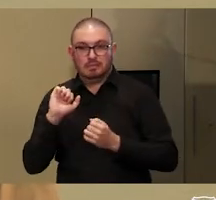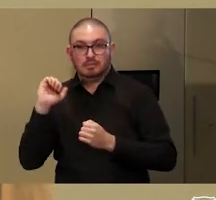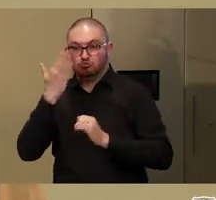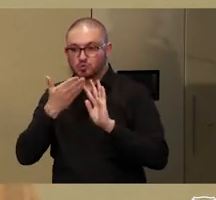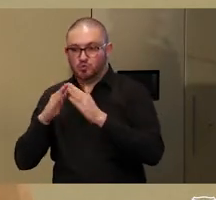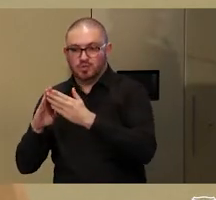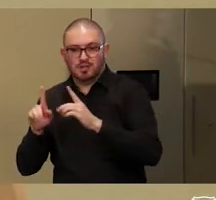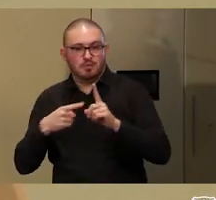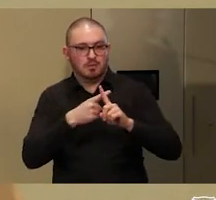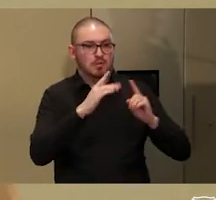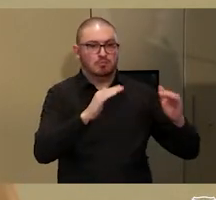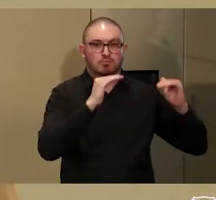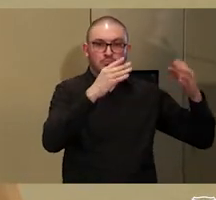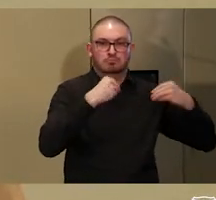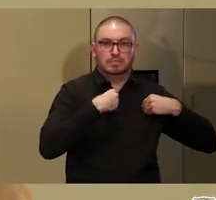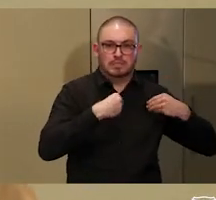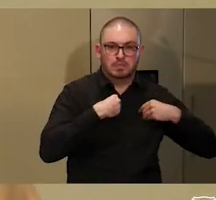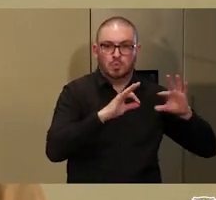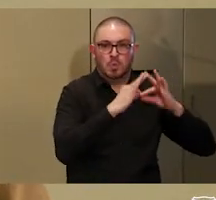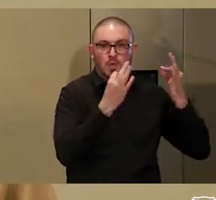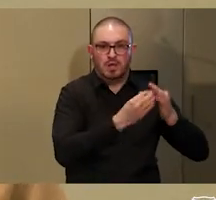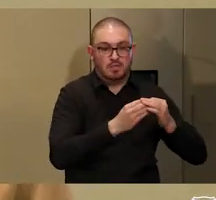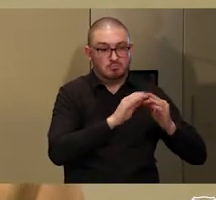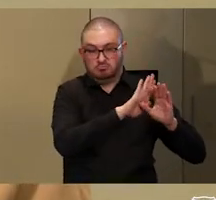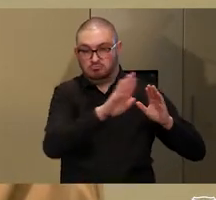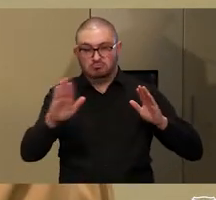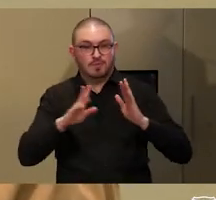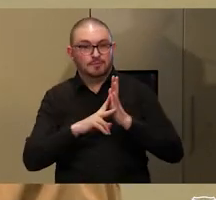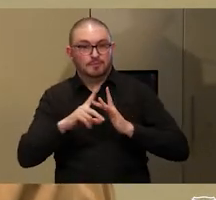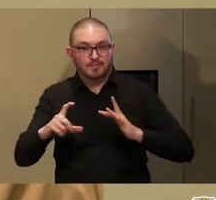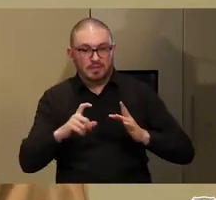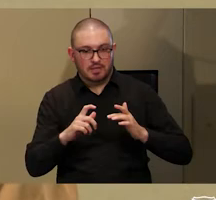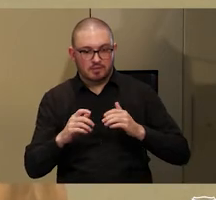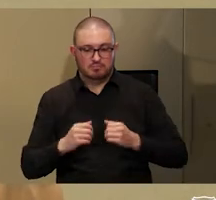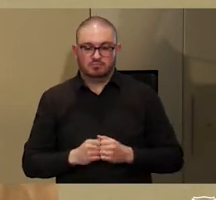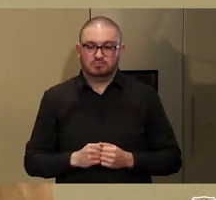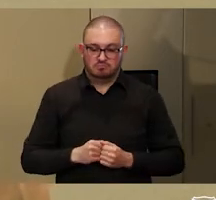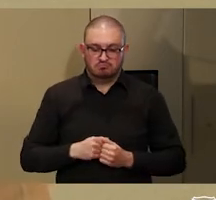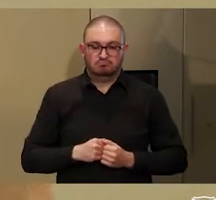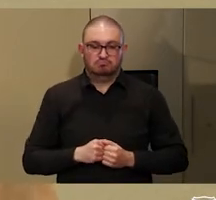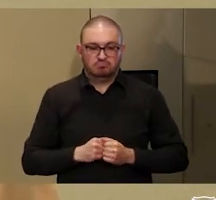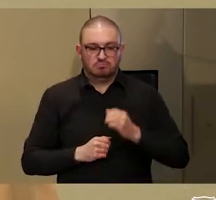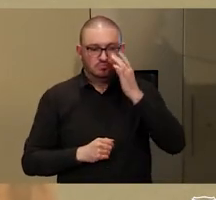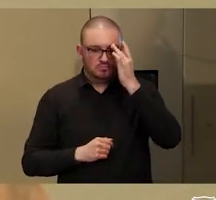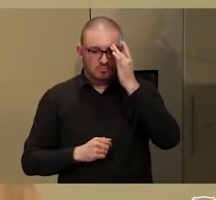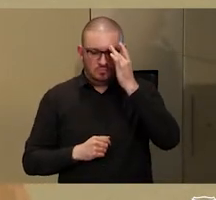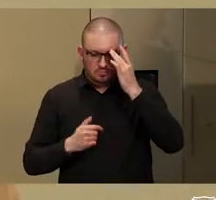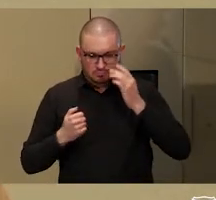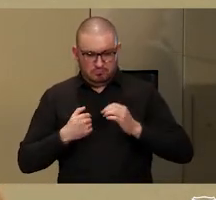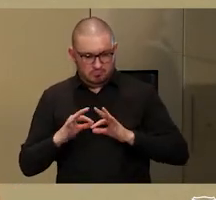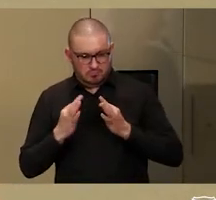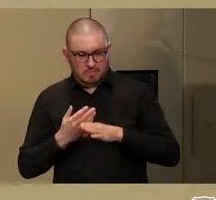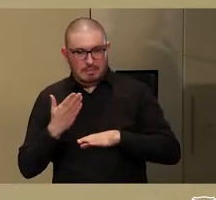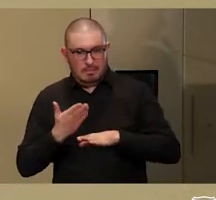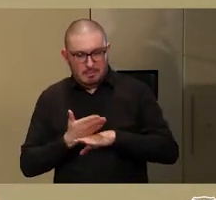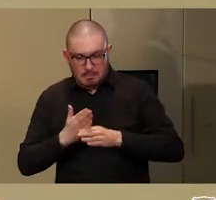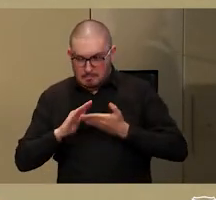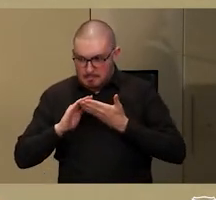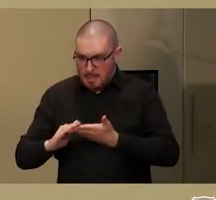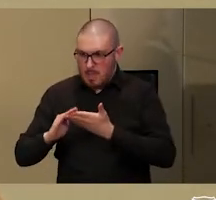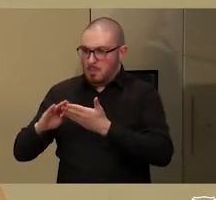community-controlled organisations across Victoria, basically working to ensure that Aboriginal